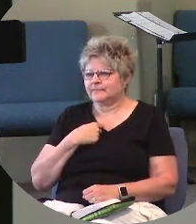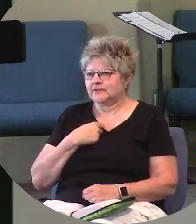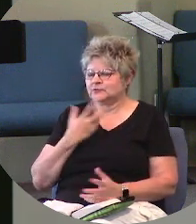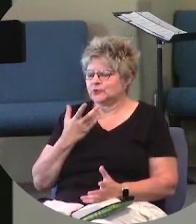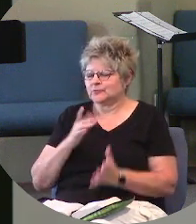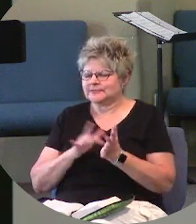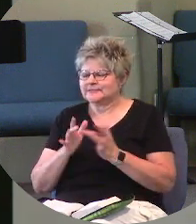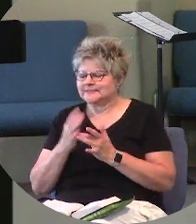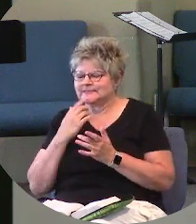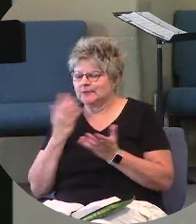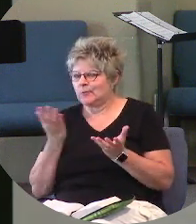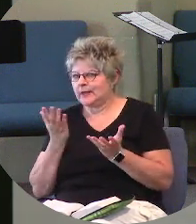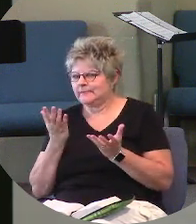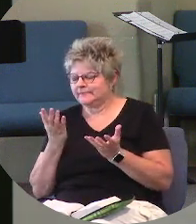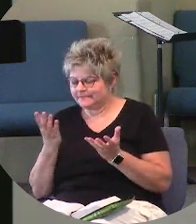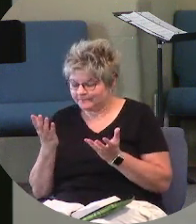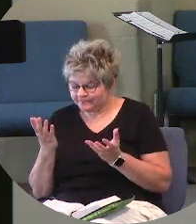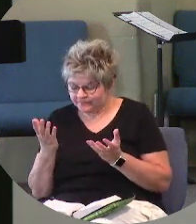what did Jesus say?